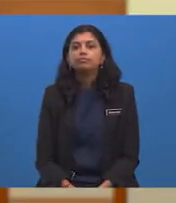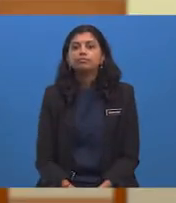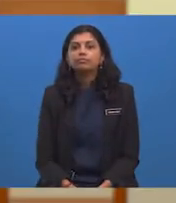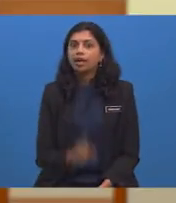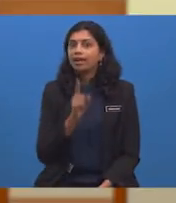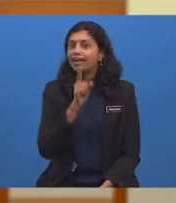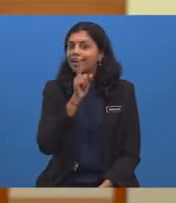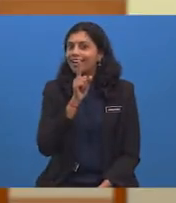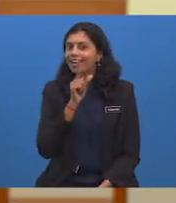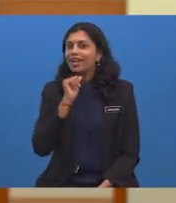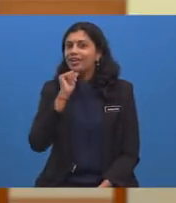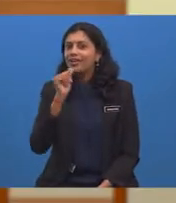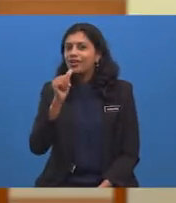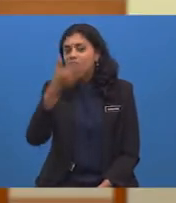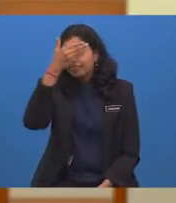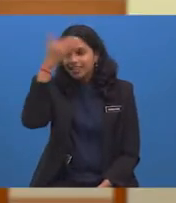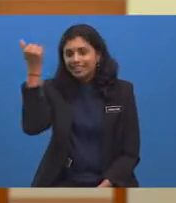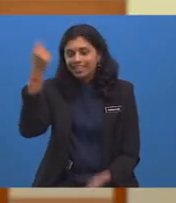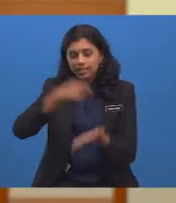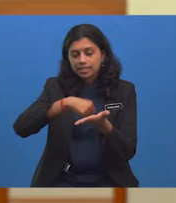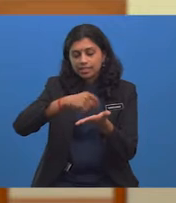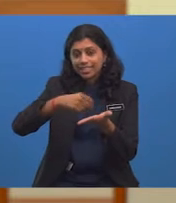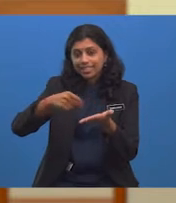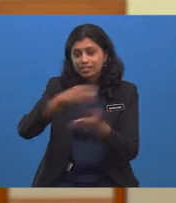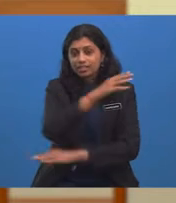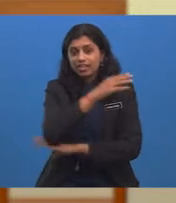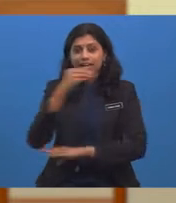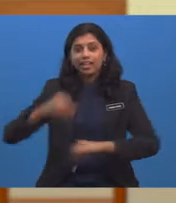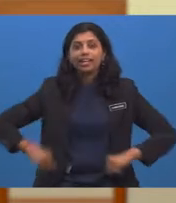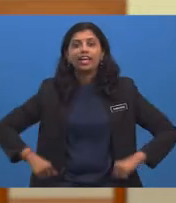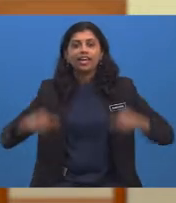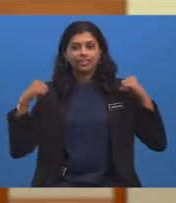Not forgetting her signature and address too.